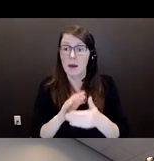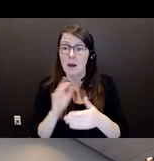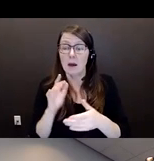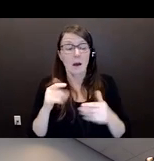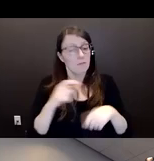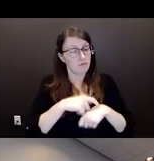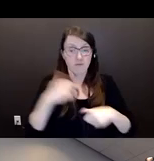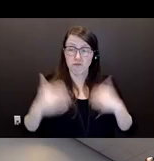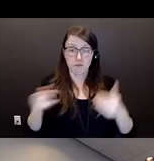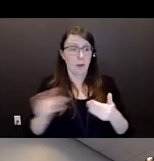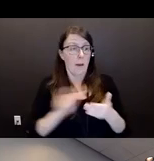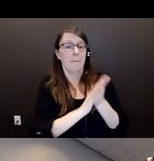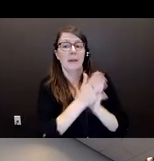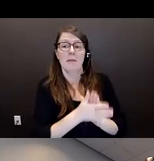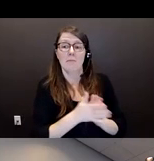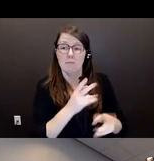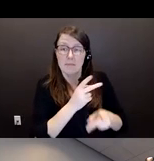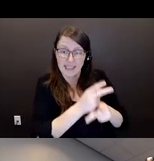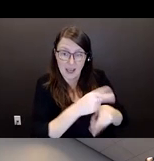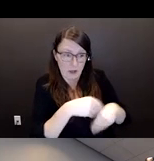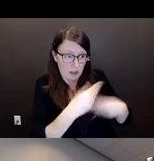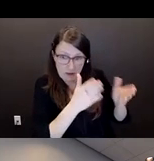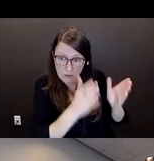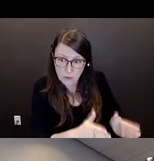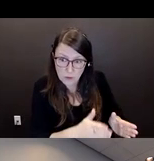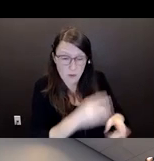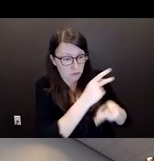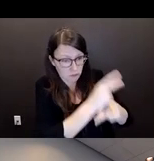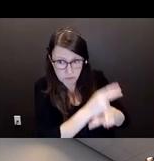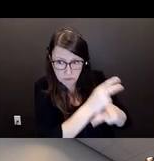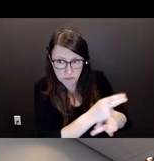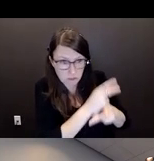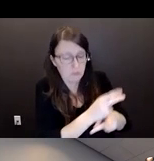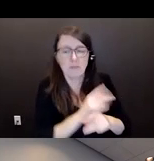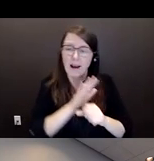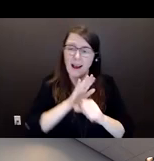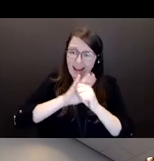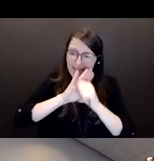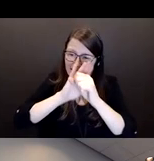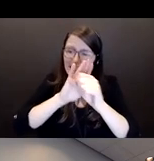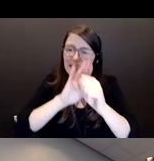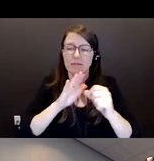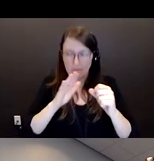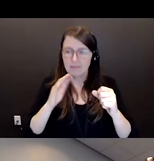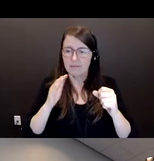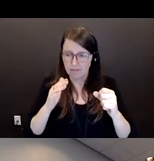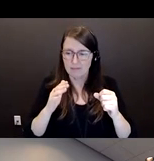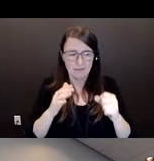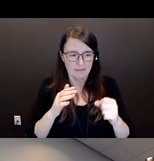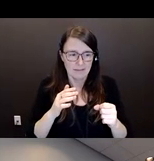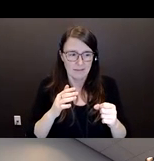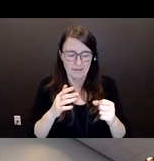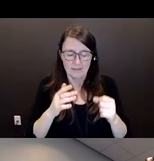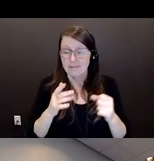now, and was, and well, Ethel was with us, her advocate and definitely is. And then I'll tell you a bit more about what I